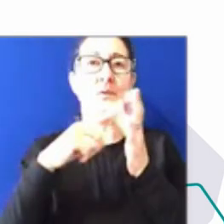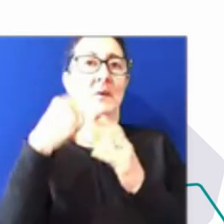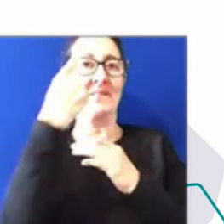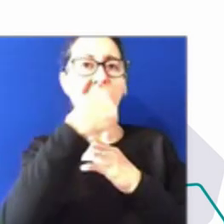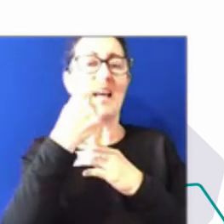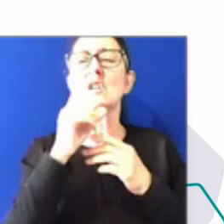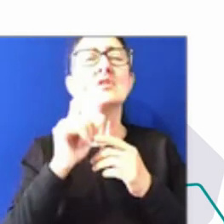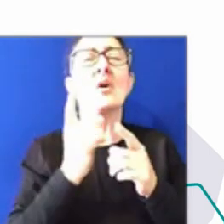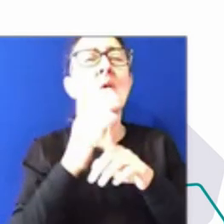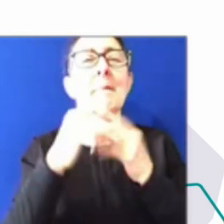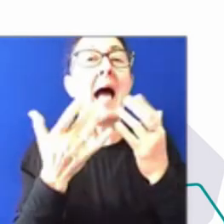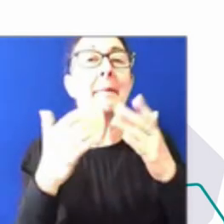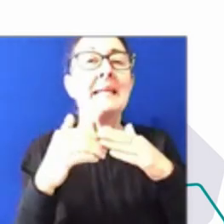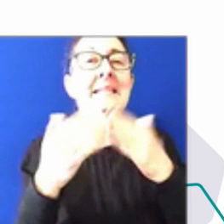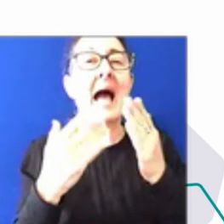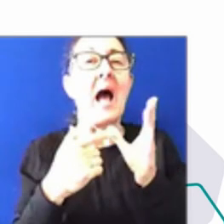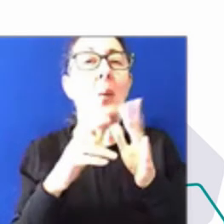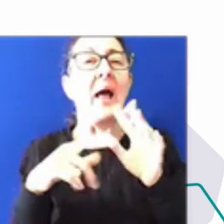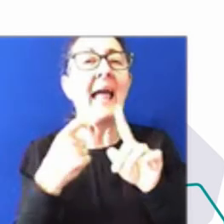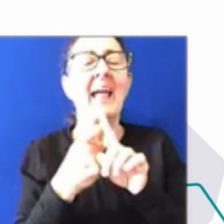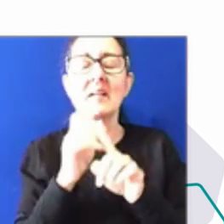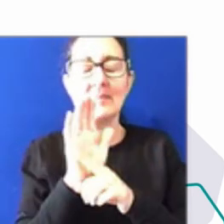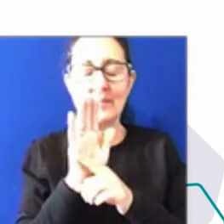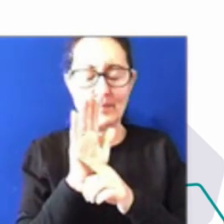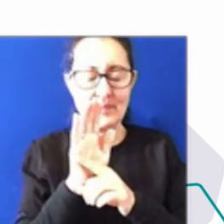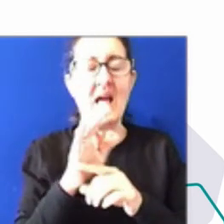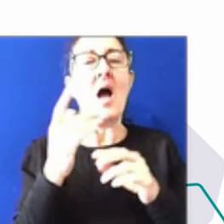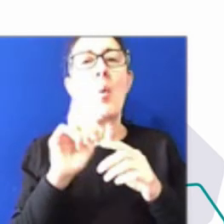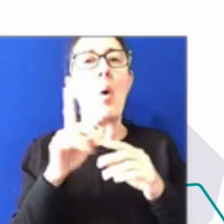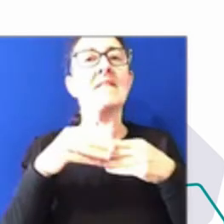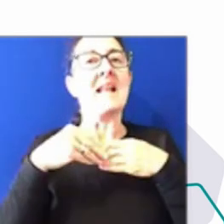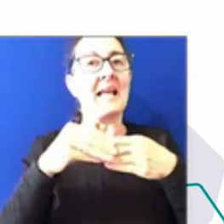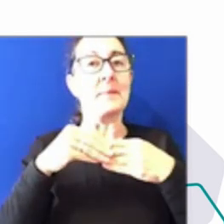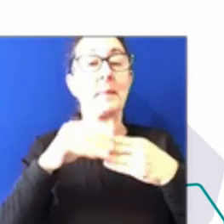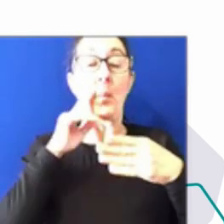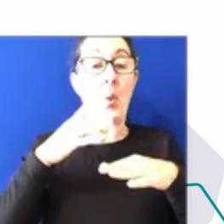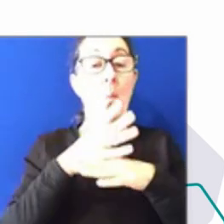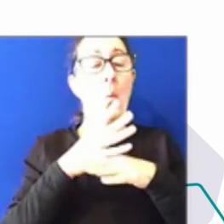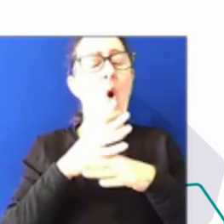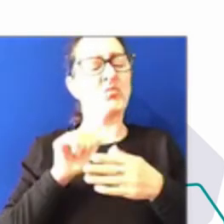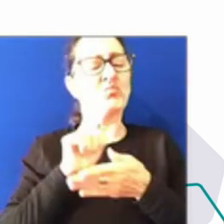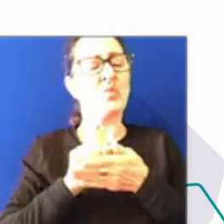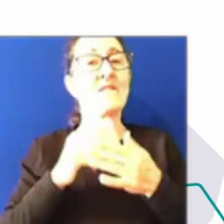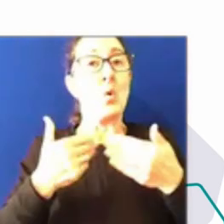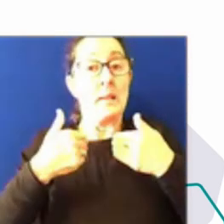weak. It's about the flexibility that's going to work for you as an individual, for your team and for the organisation.